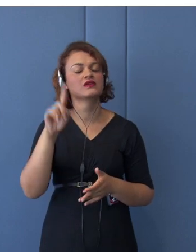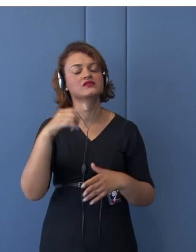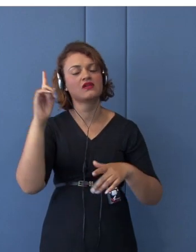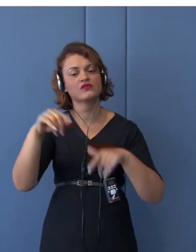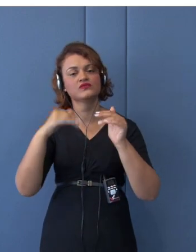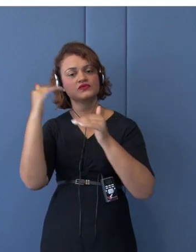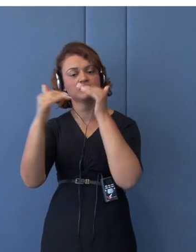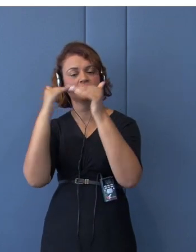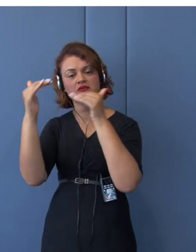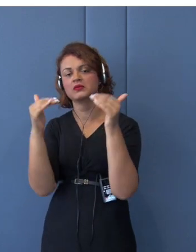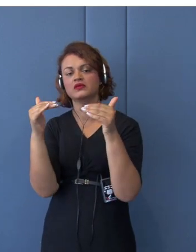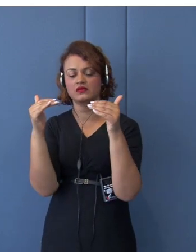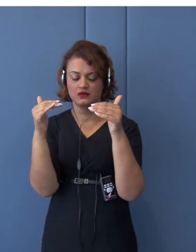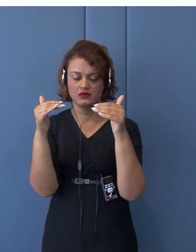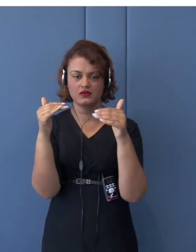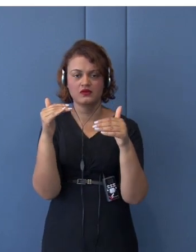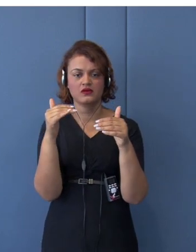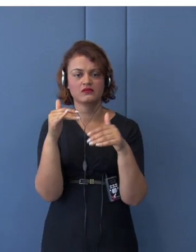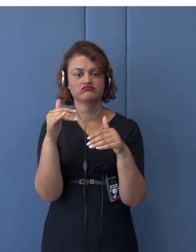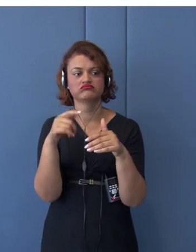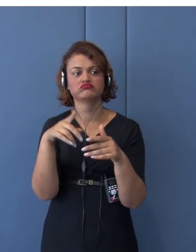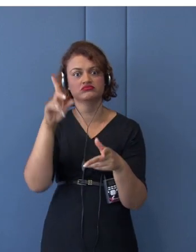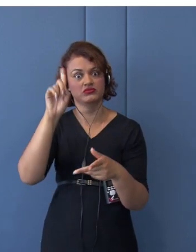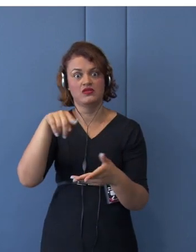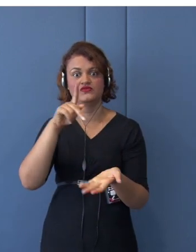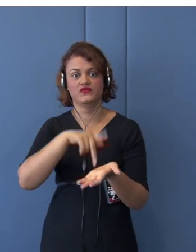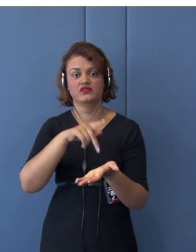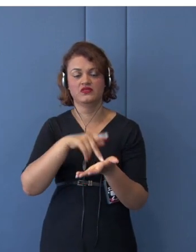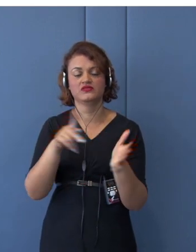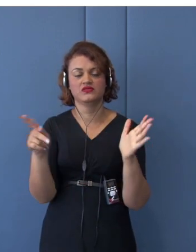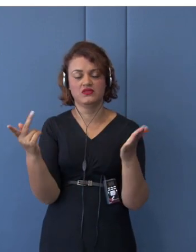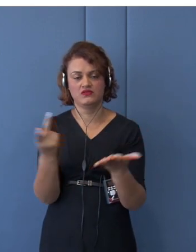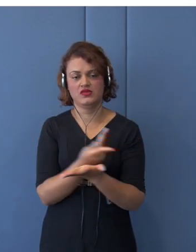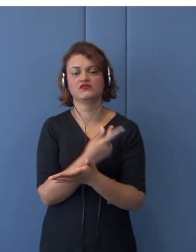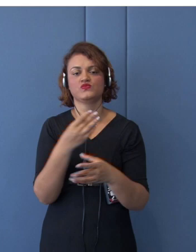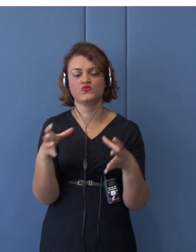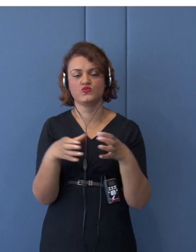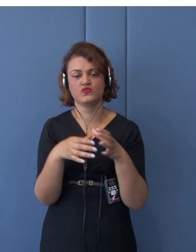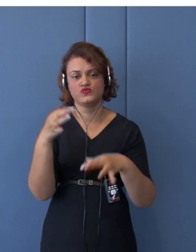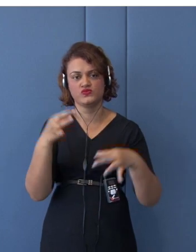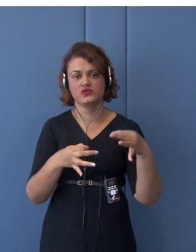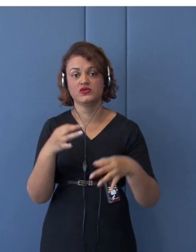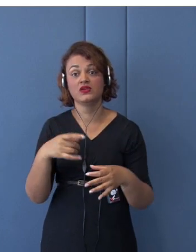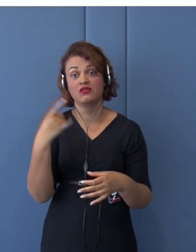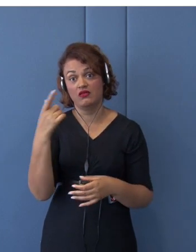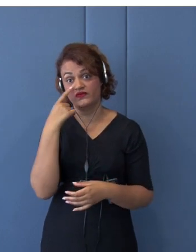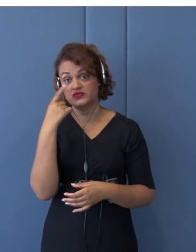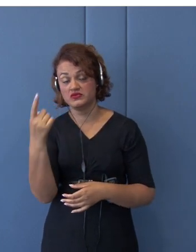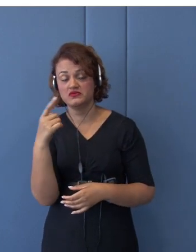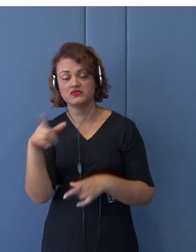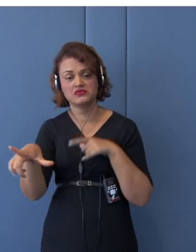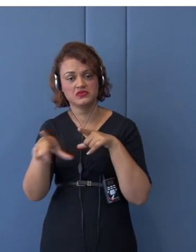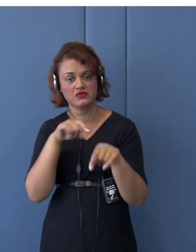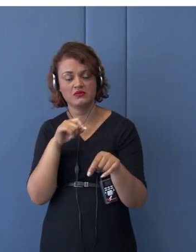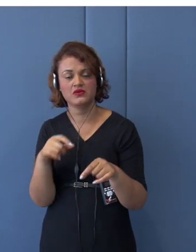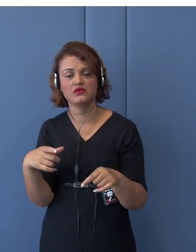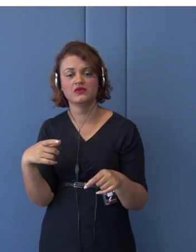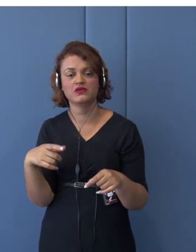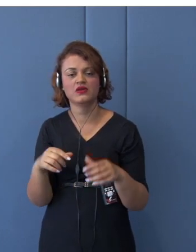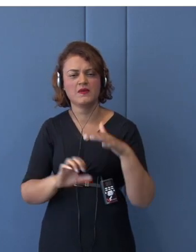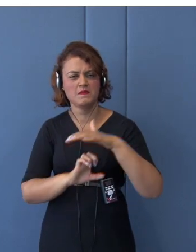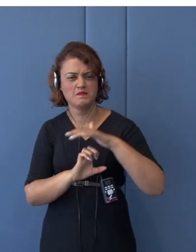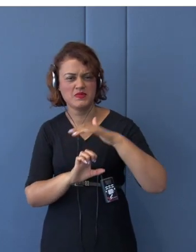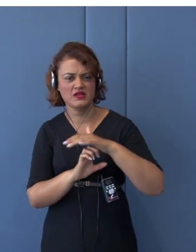facto and the jewelry integration. As you see, some Japanese companies, you know, the